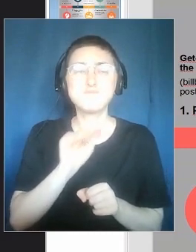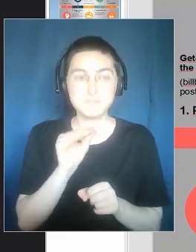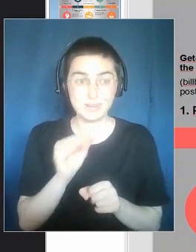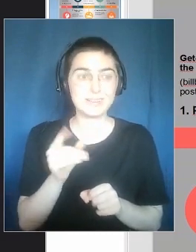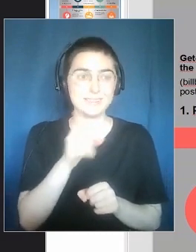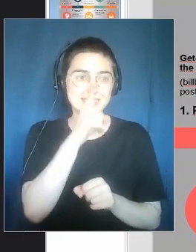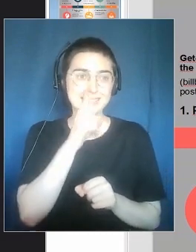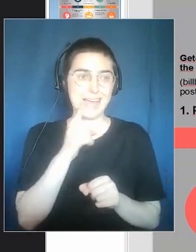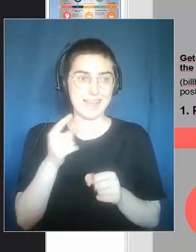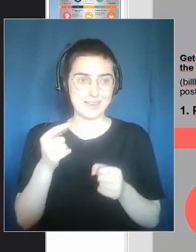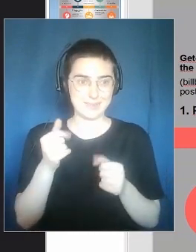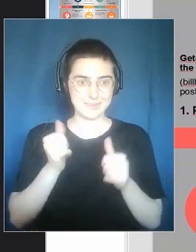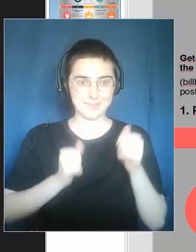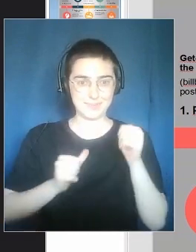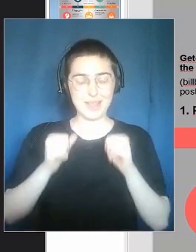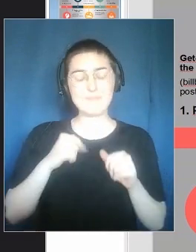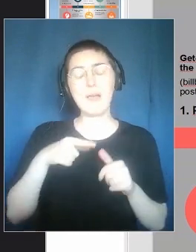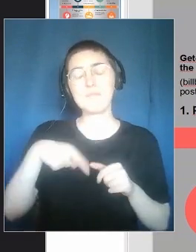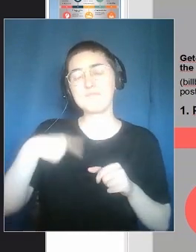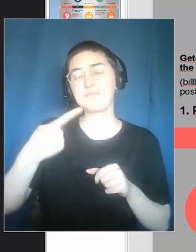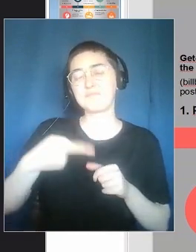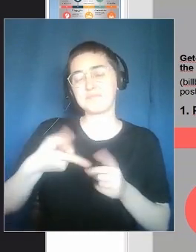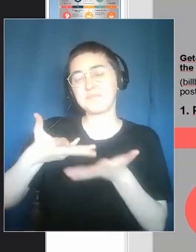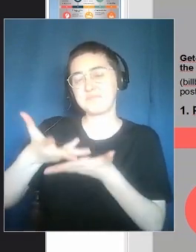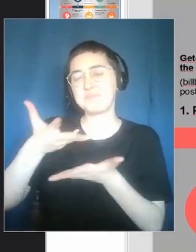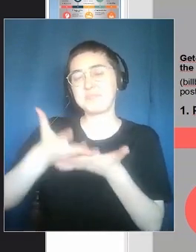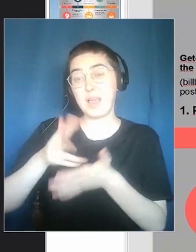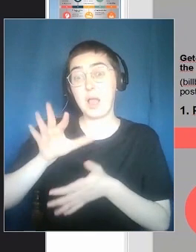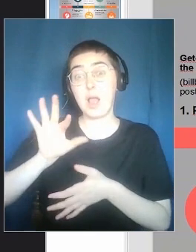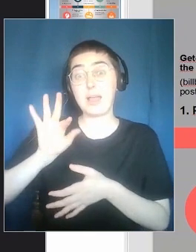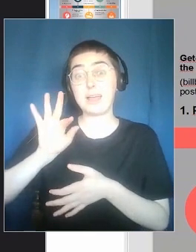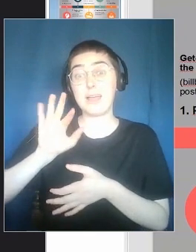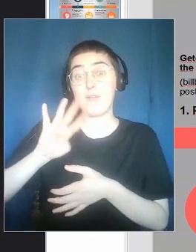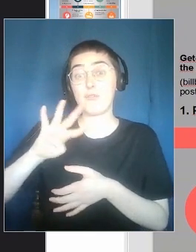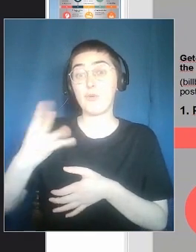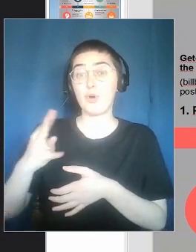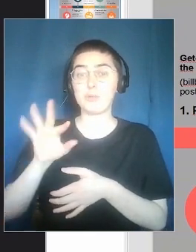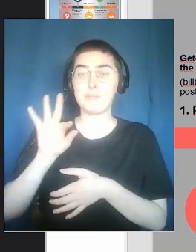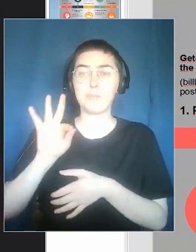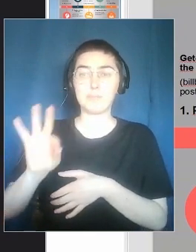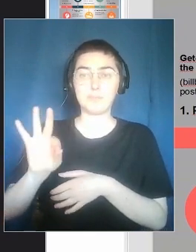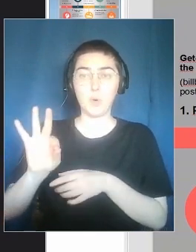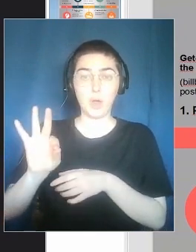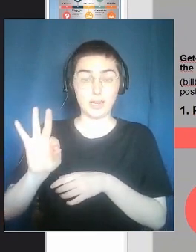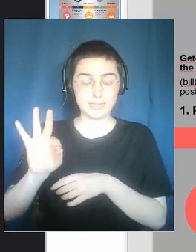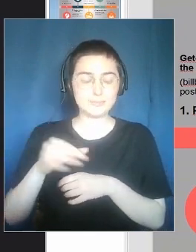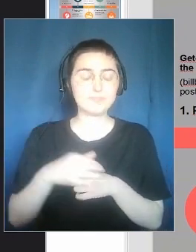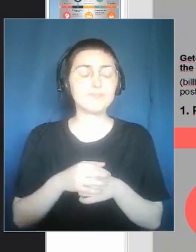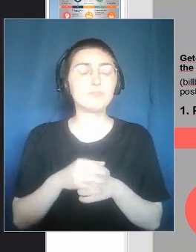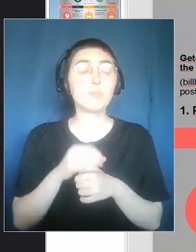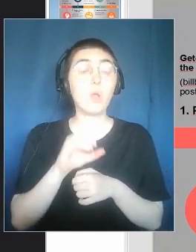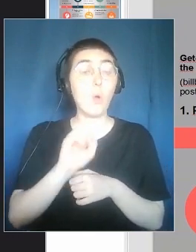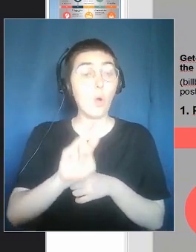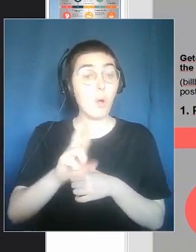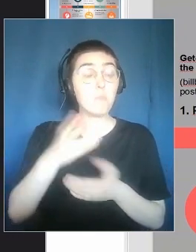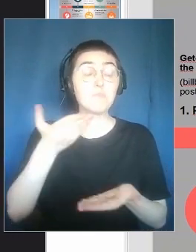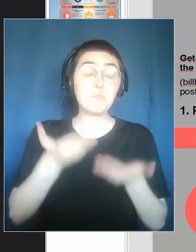later at stage four. Or sometimes